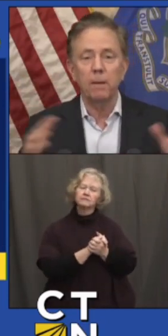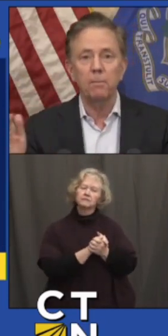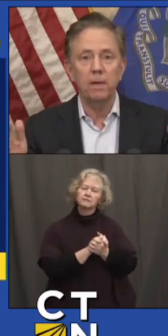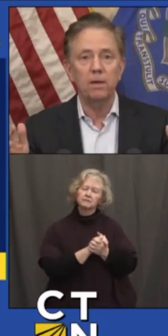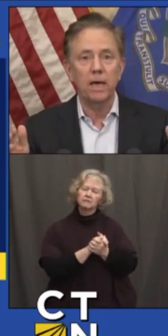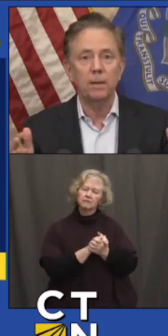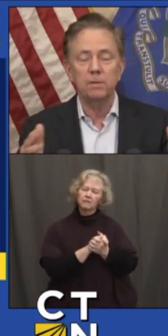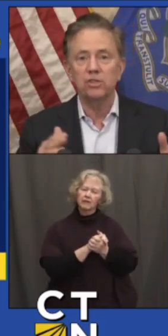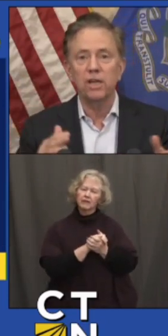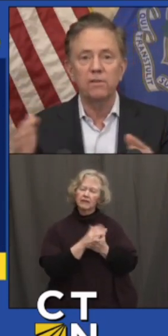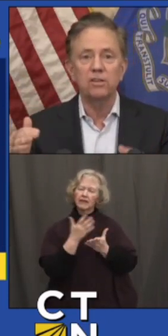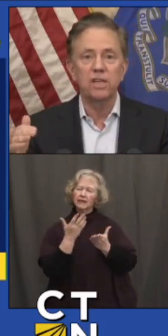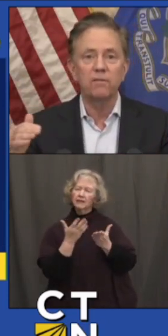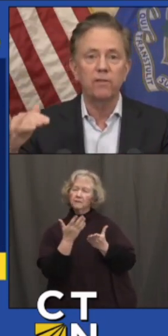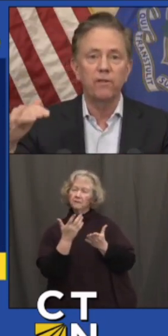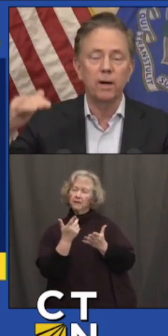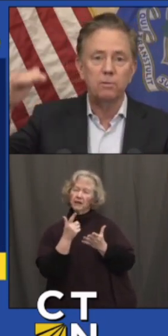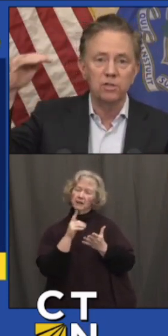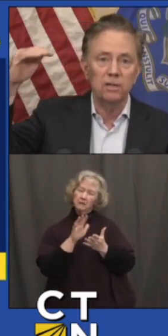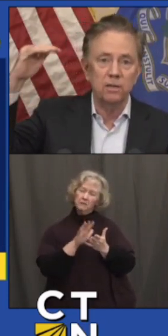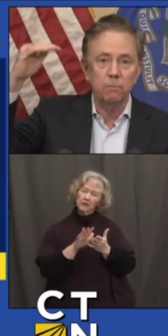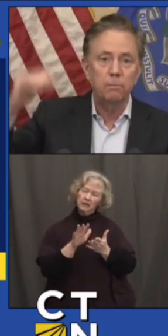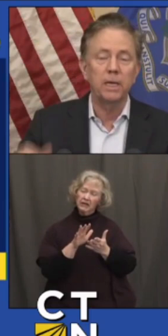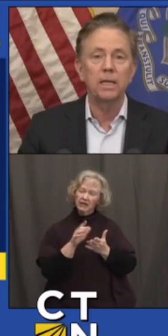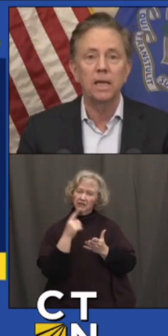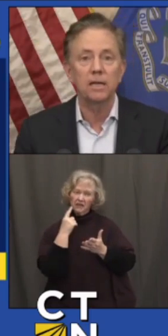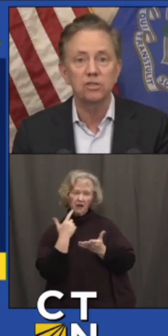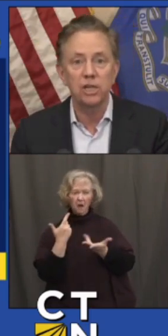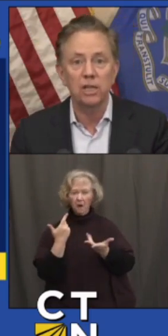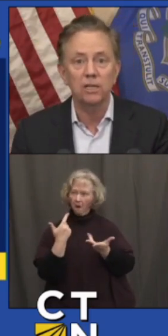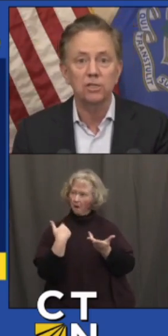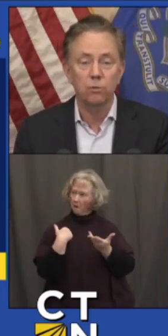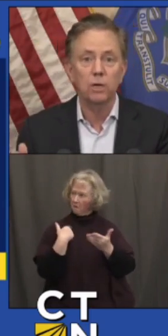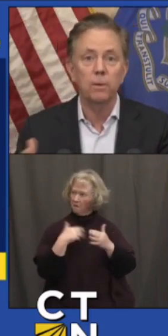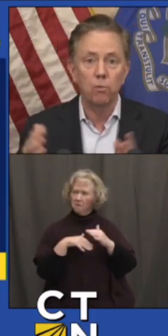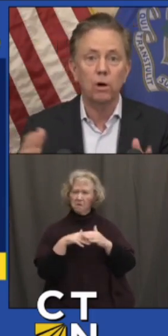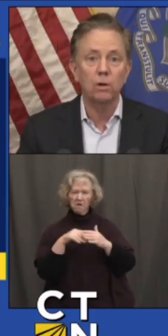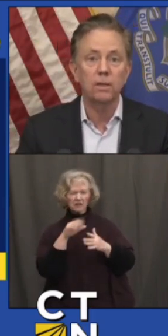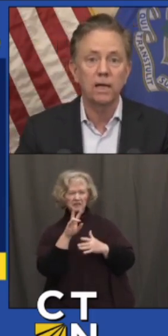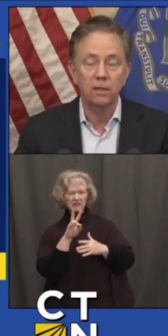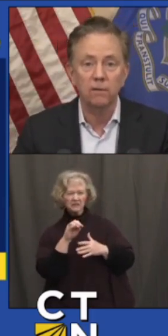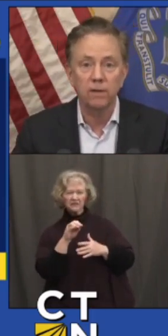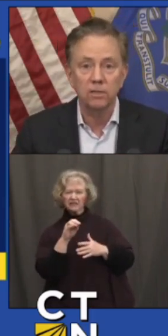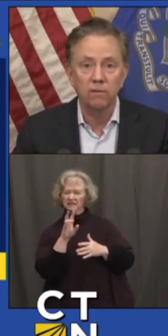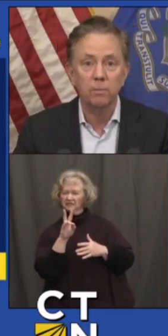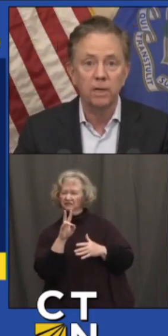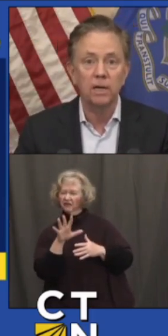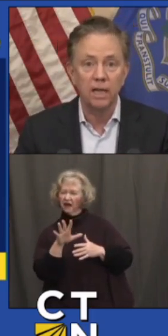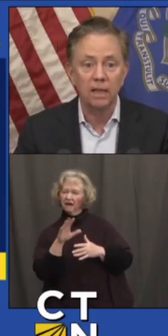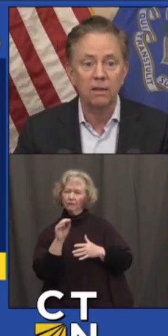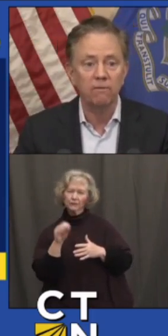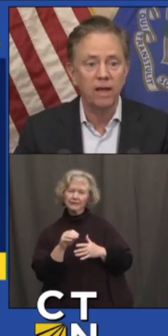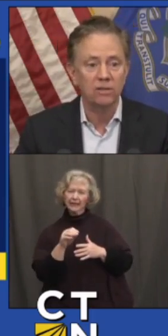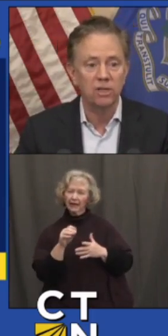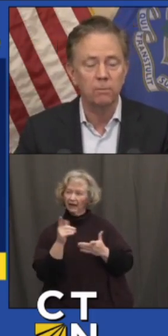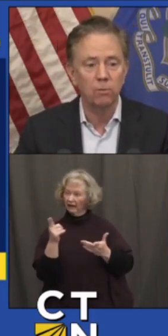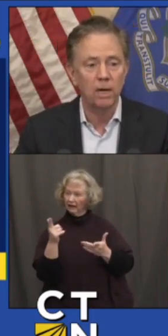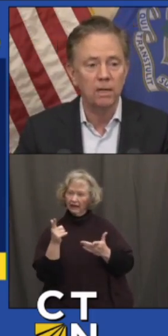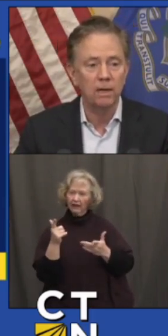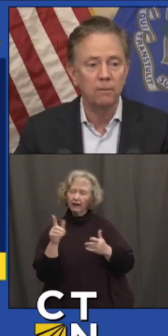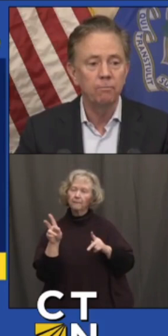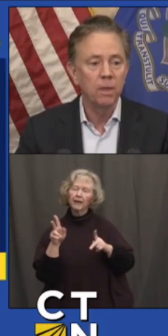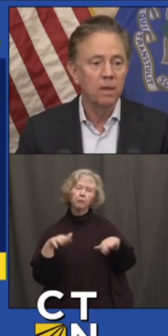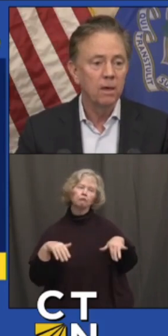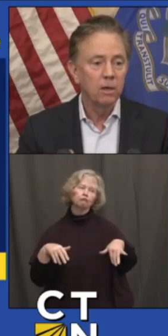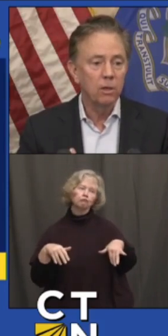bit that maybe you get up to 70, 75 percent, you begin to hit a ceiling. So we're going to be working on that to convince everybody to get their vaccine. But